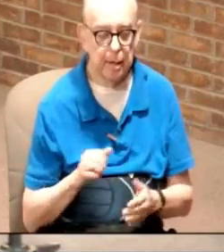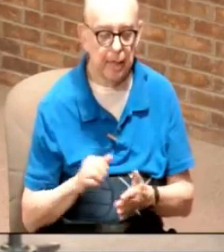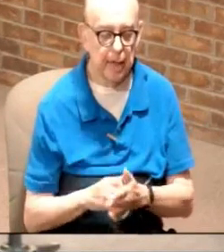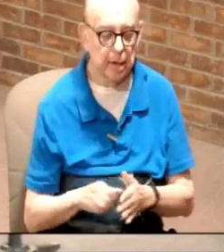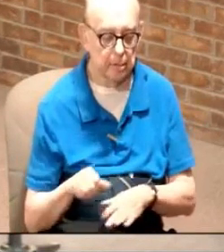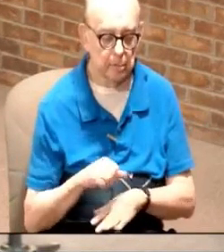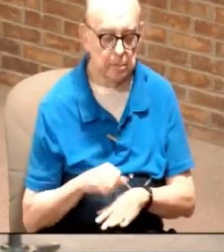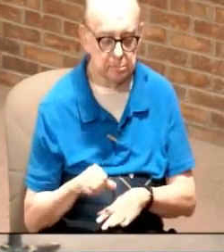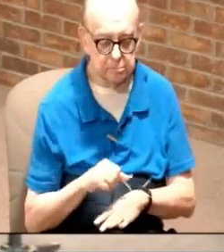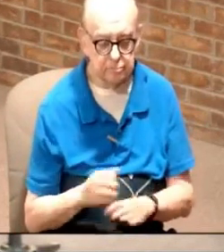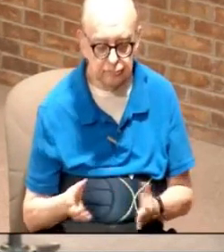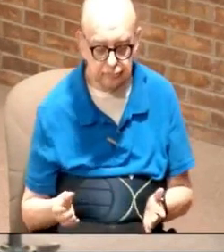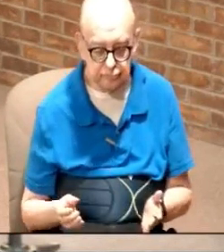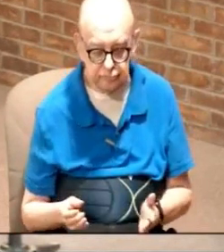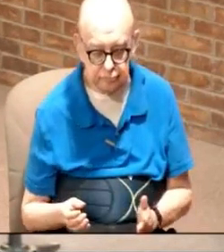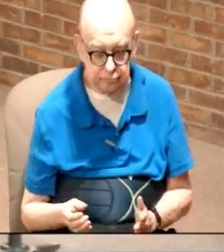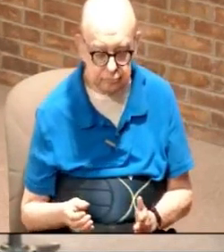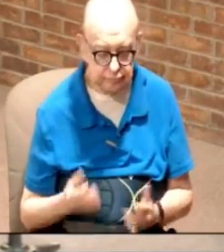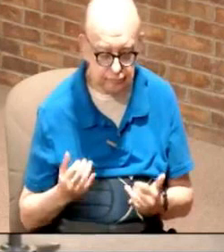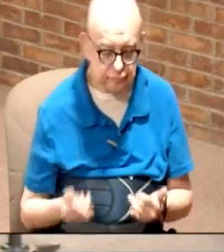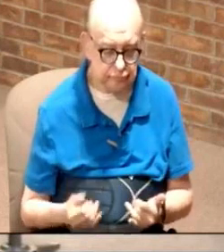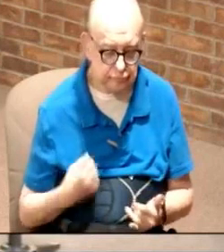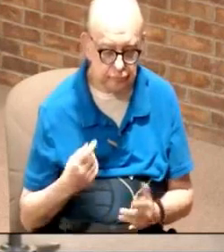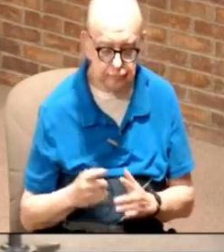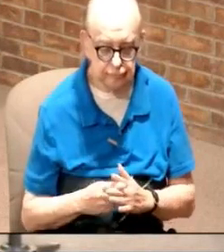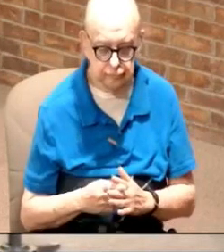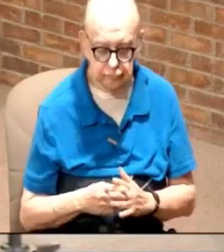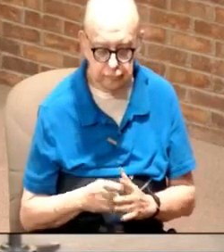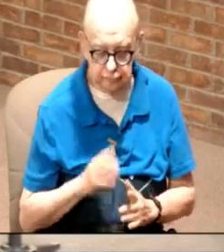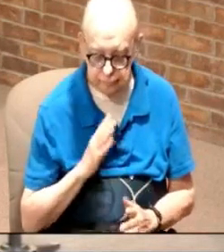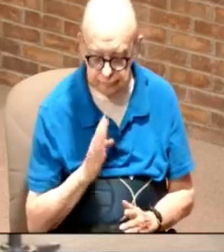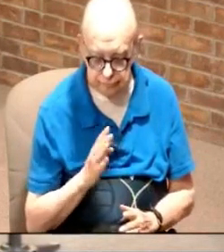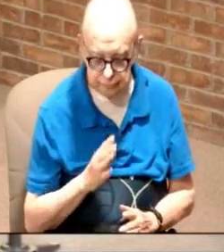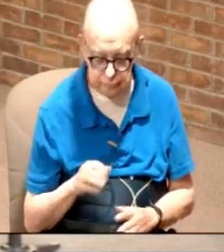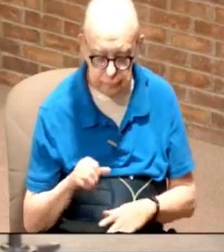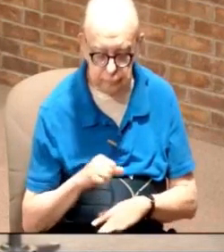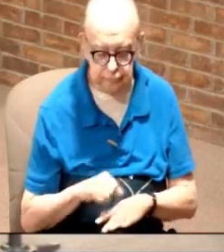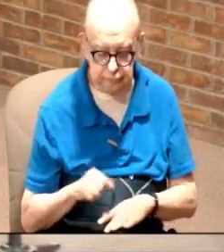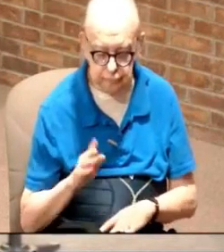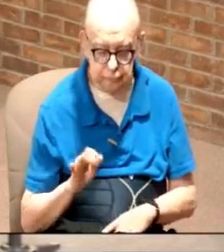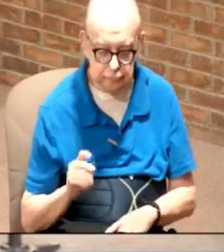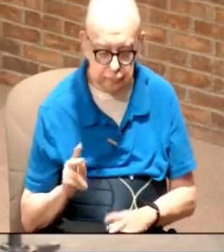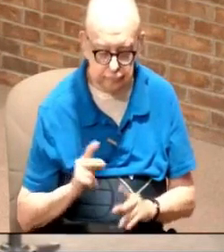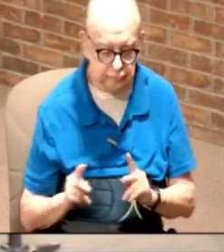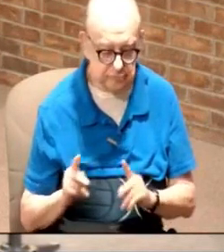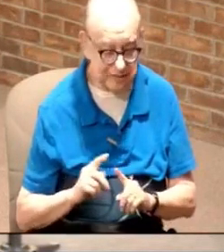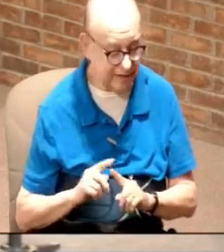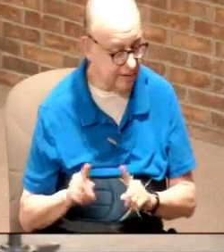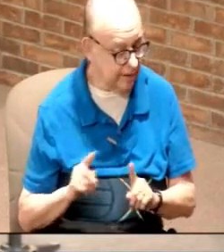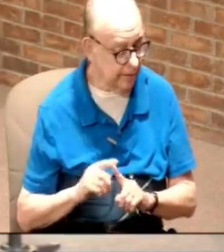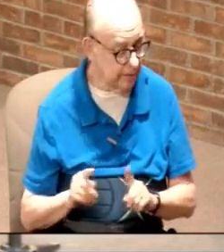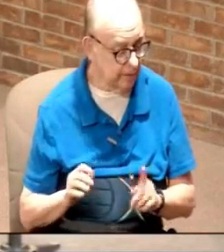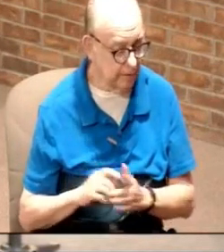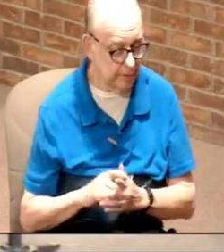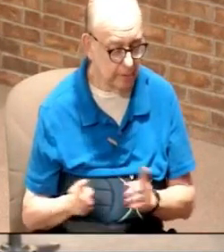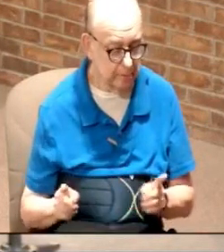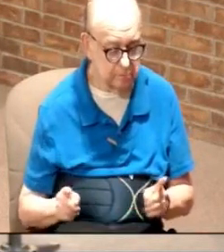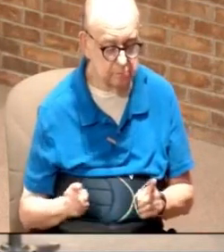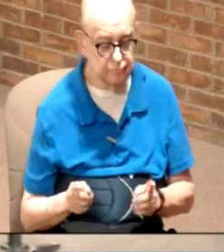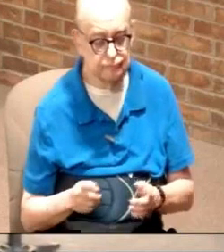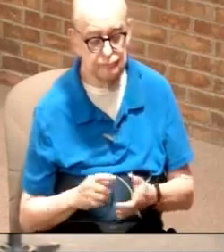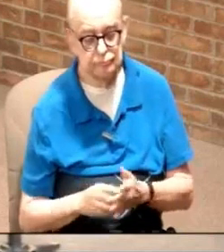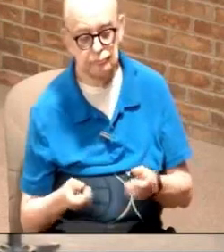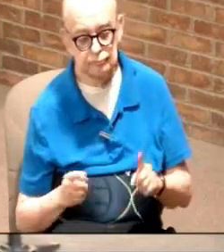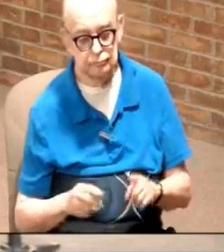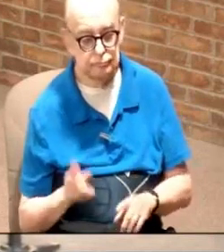anointed. And now when you start talking about anointed by people, that's something else because that's